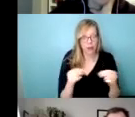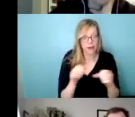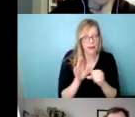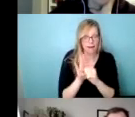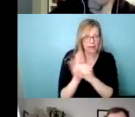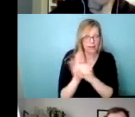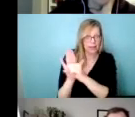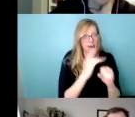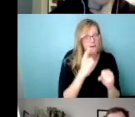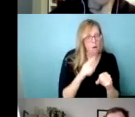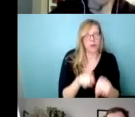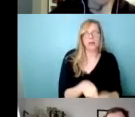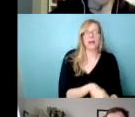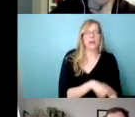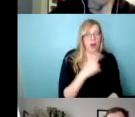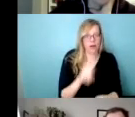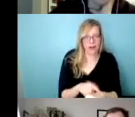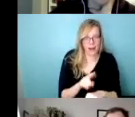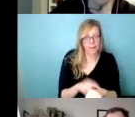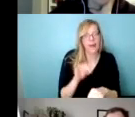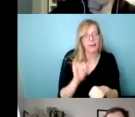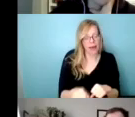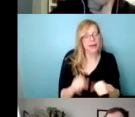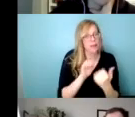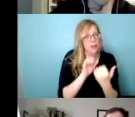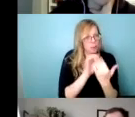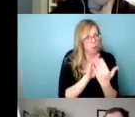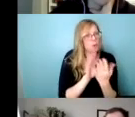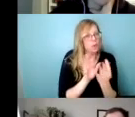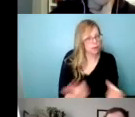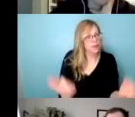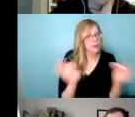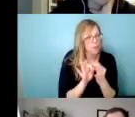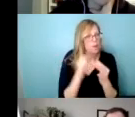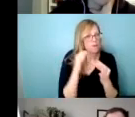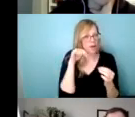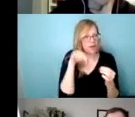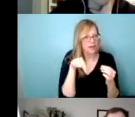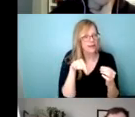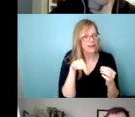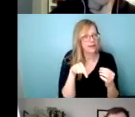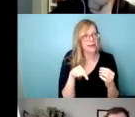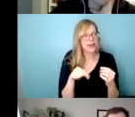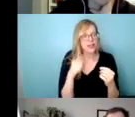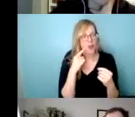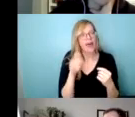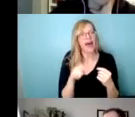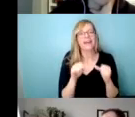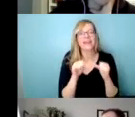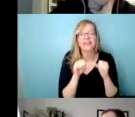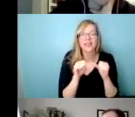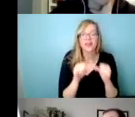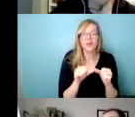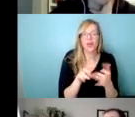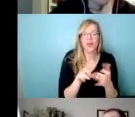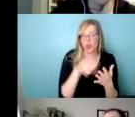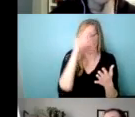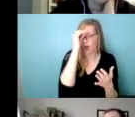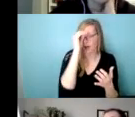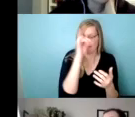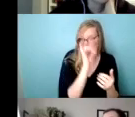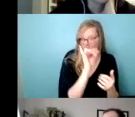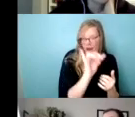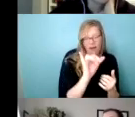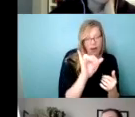to do. Um, and that's maybe an approach that's really important as we step into this space, that there's sort of lifelong learning that can happen when it comes to advocacy.